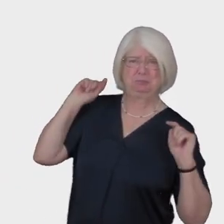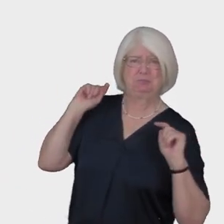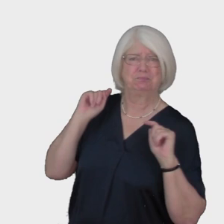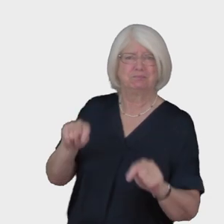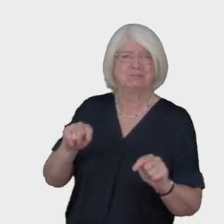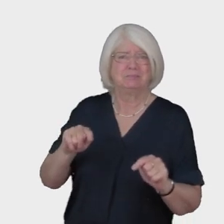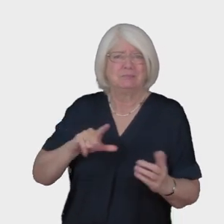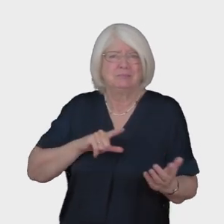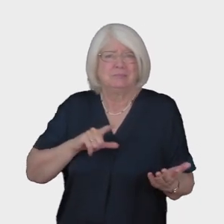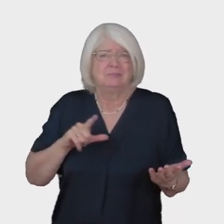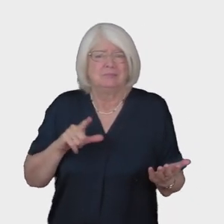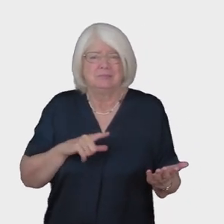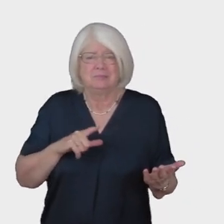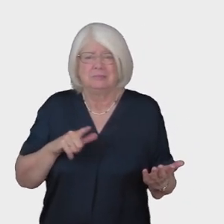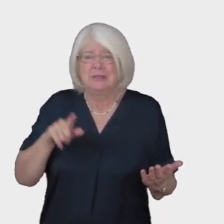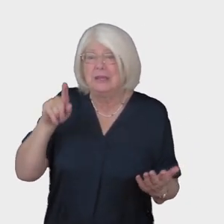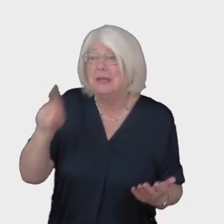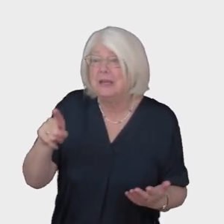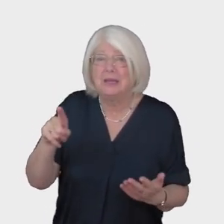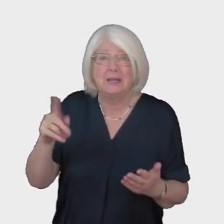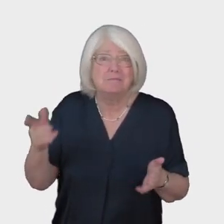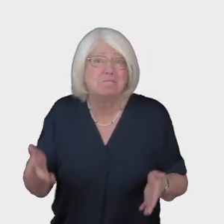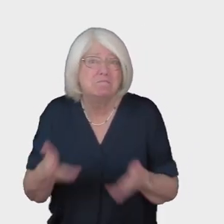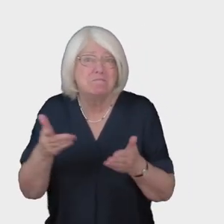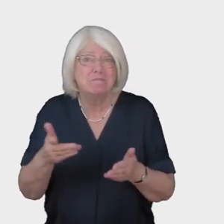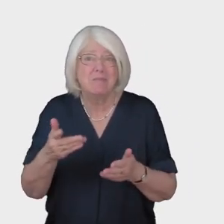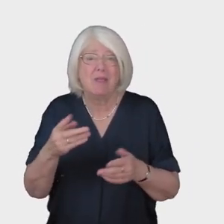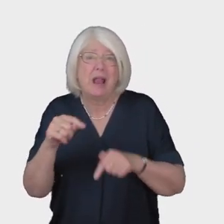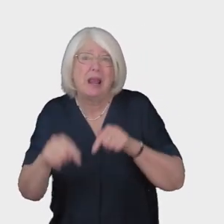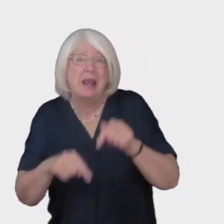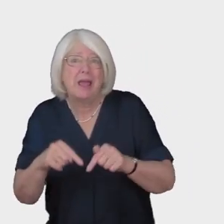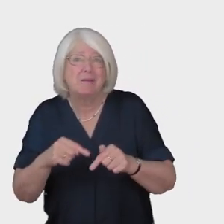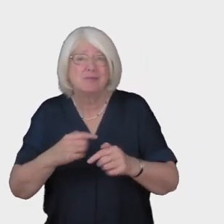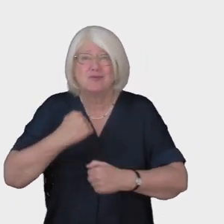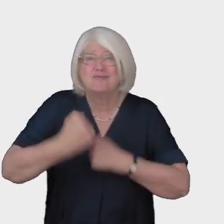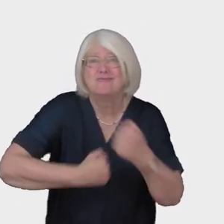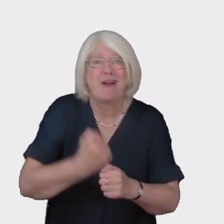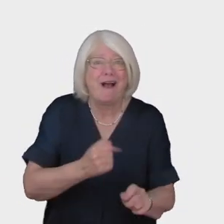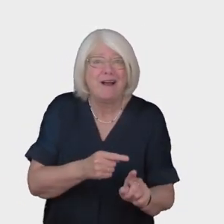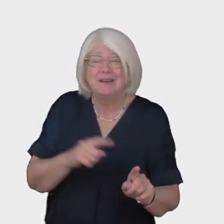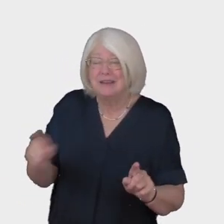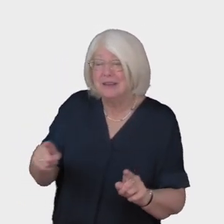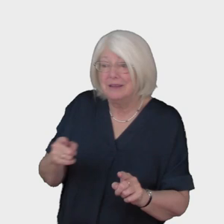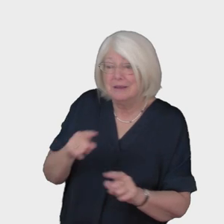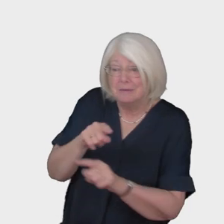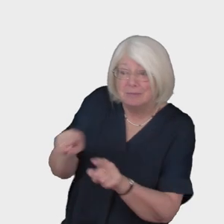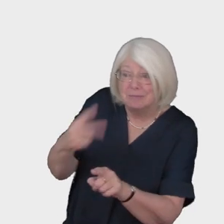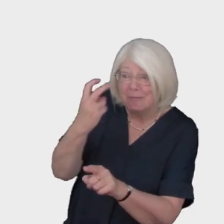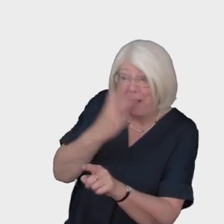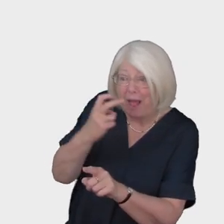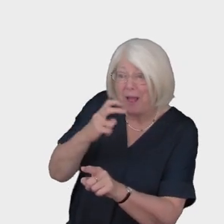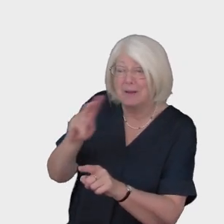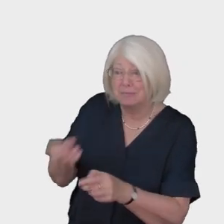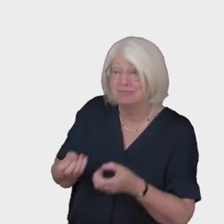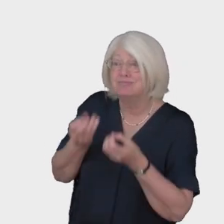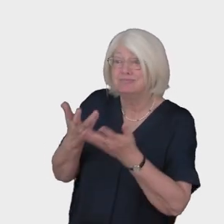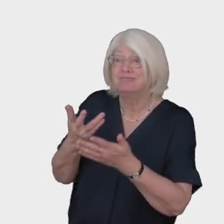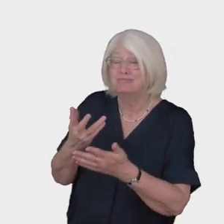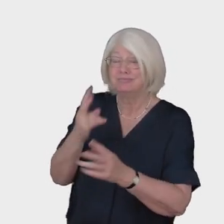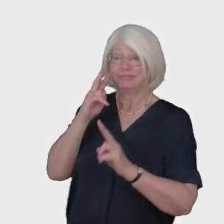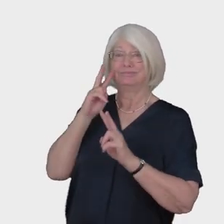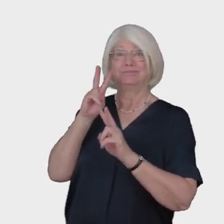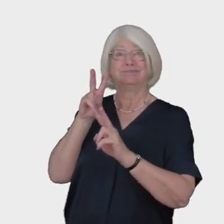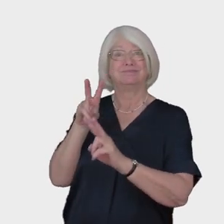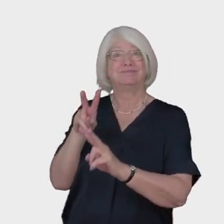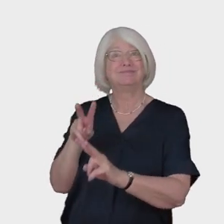this rage and spite he gave the lame to run he gave